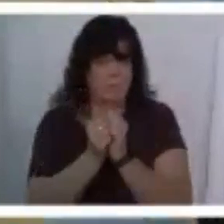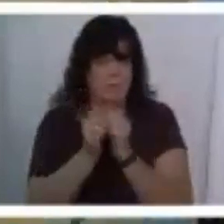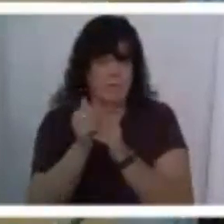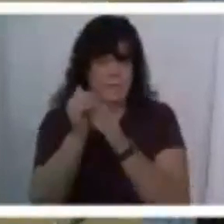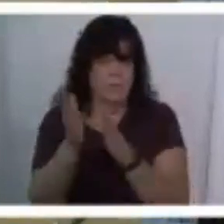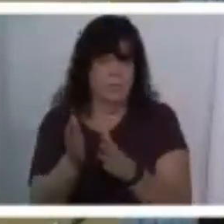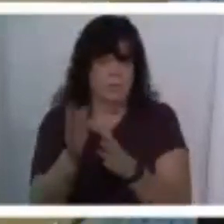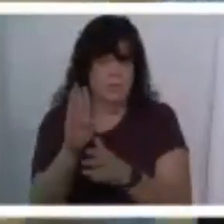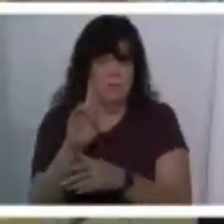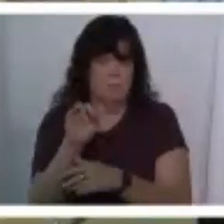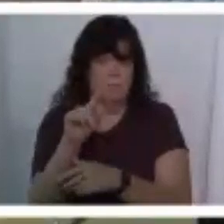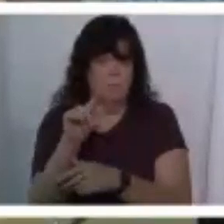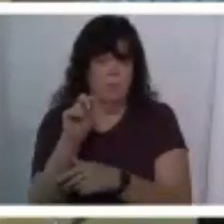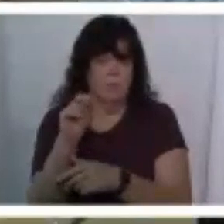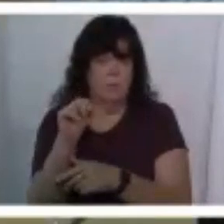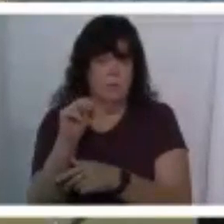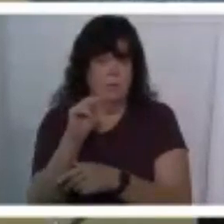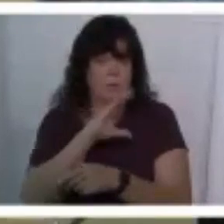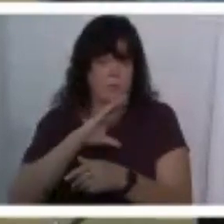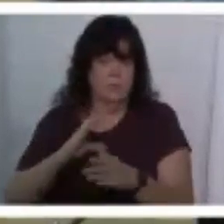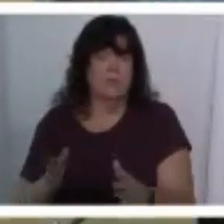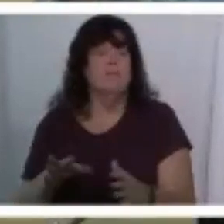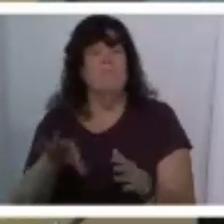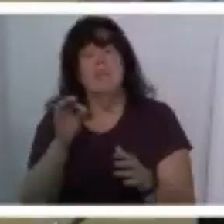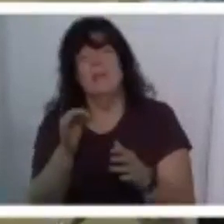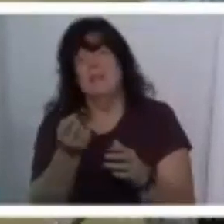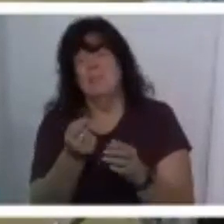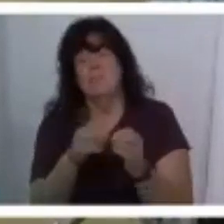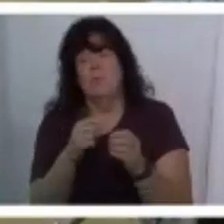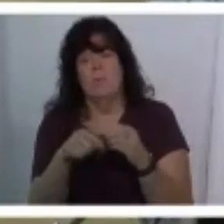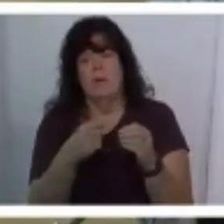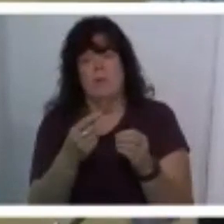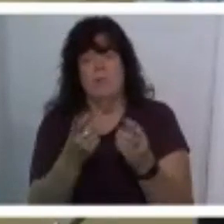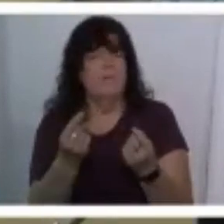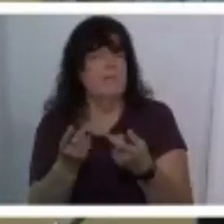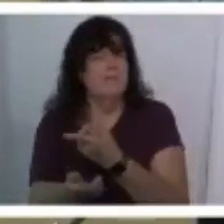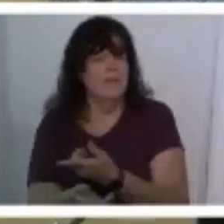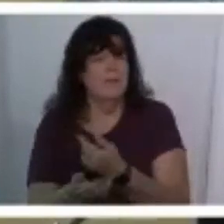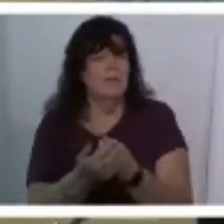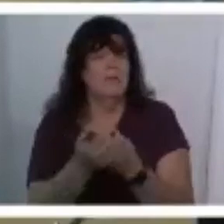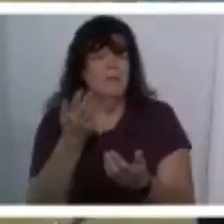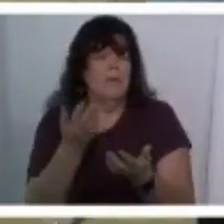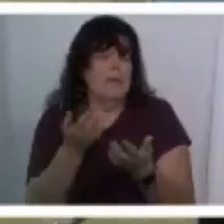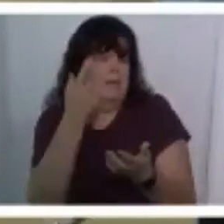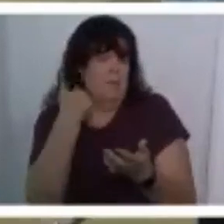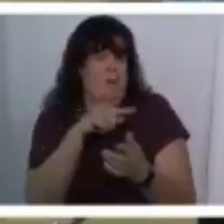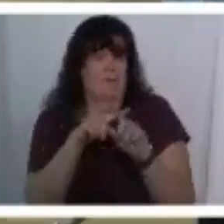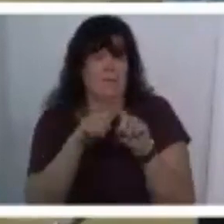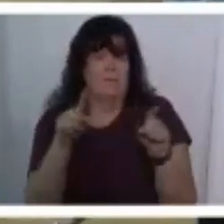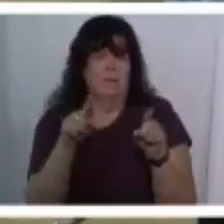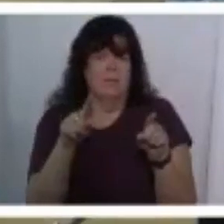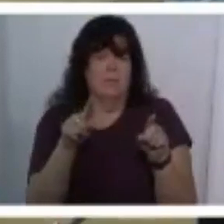leadership of britain christian find out a little bit more about what they did um i think that we have a different